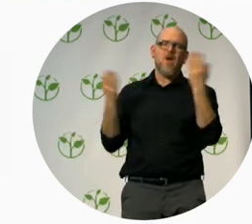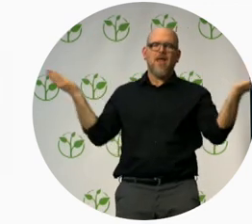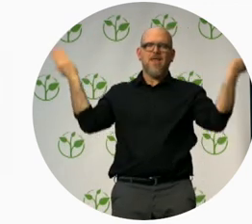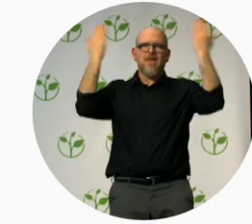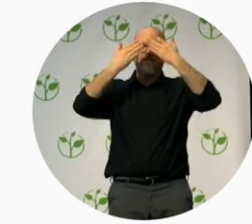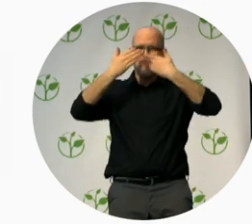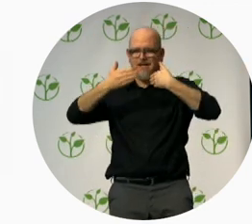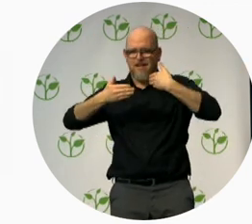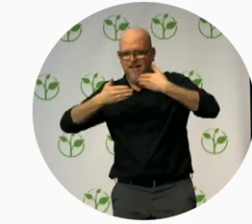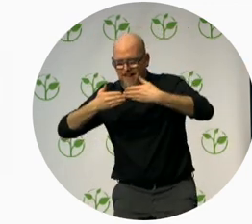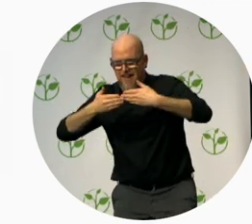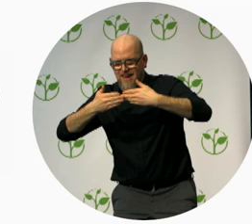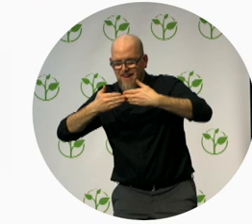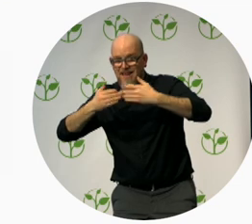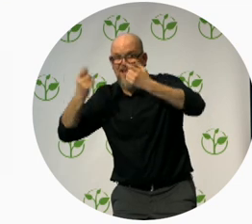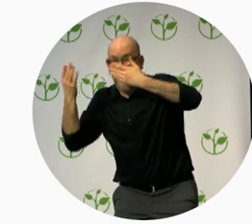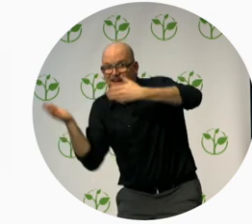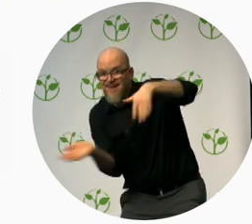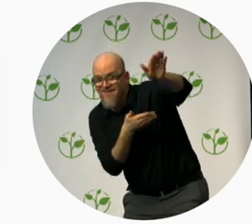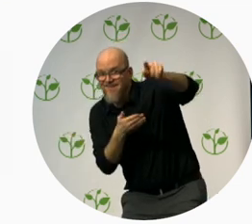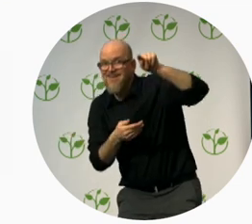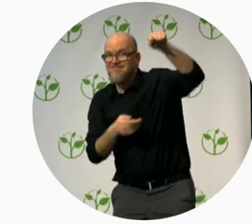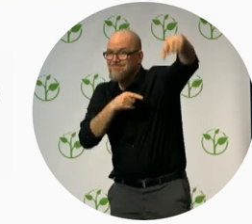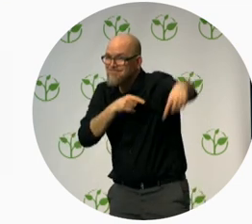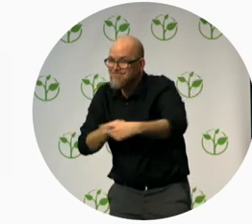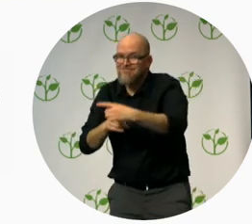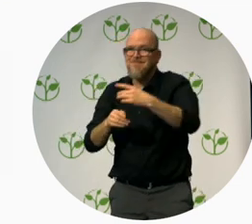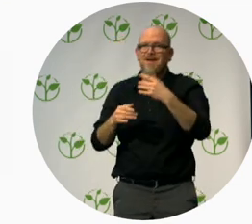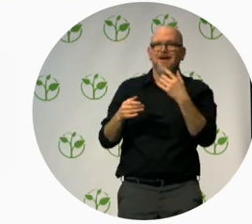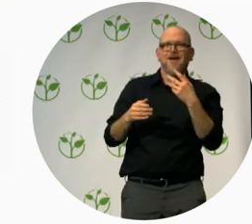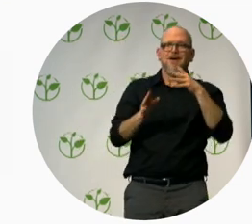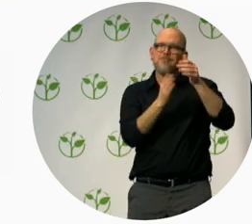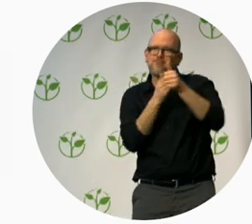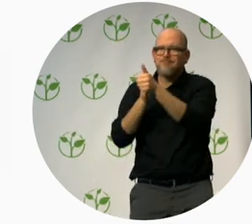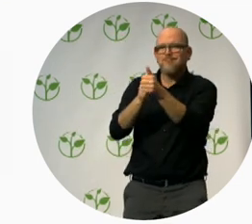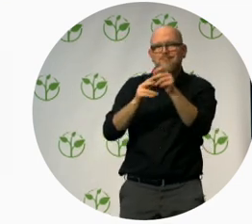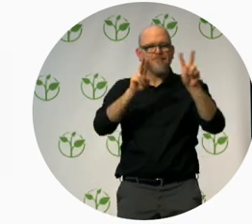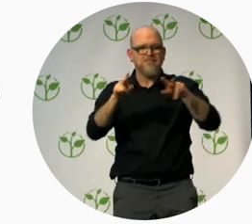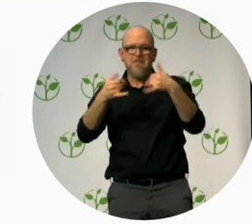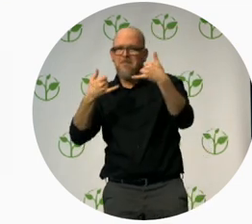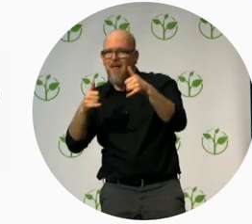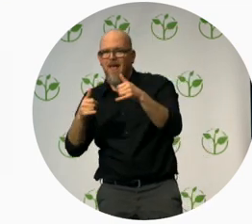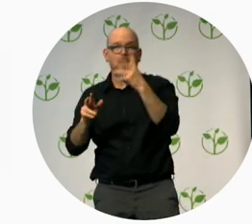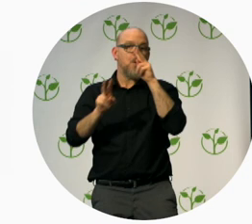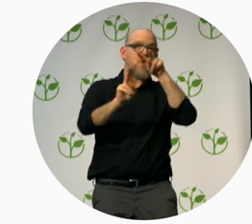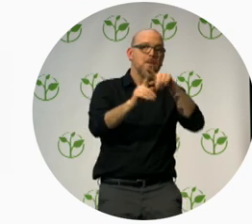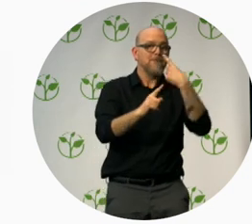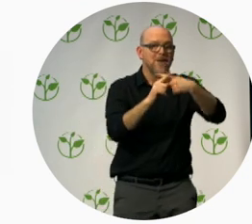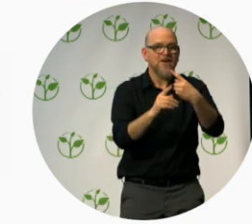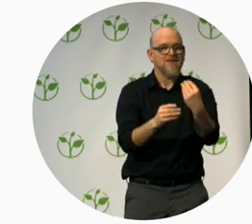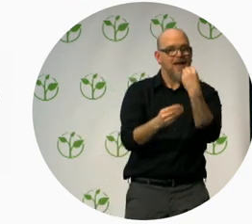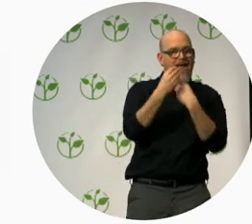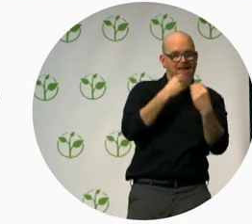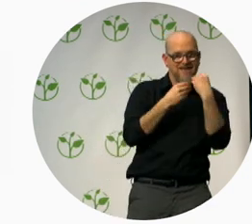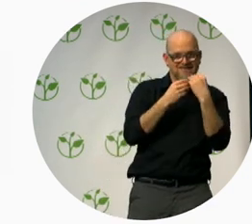will catch you. Enjoy the accessibility trail. Enjoy the dinner and be back in this room. And I mean it, no later than 8.40 a.m.